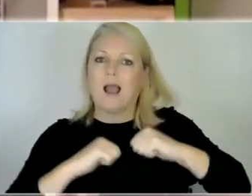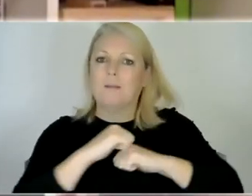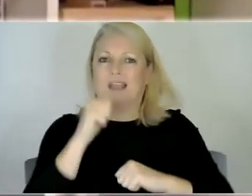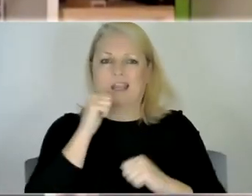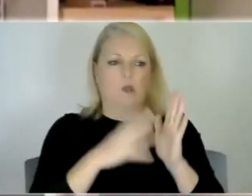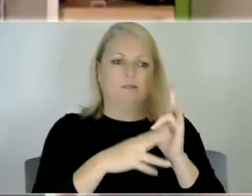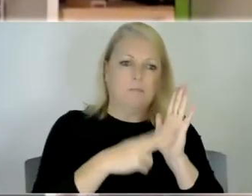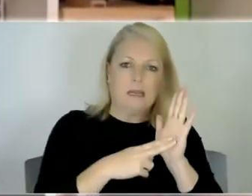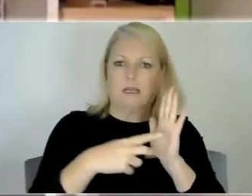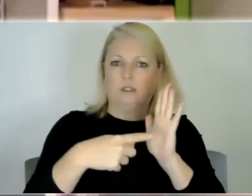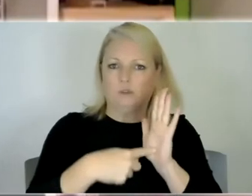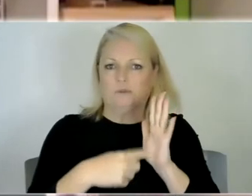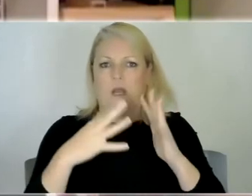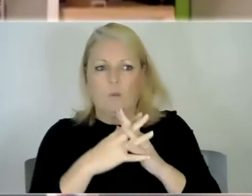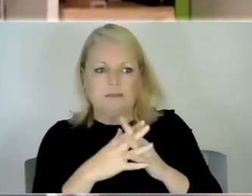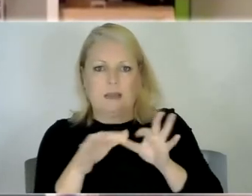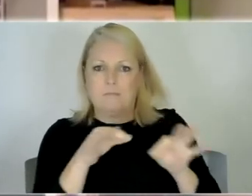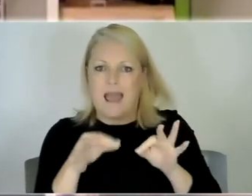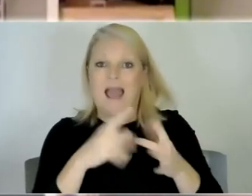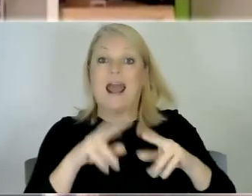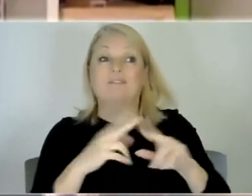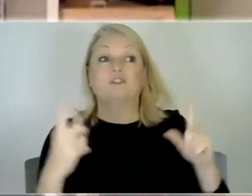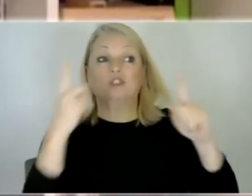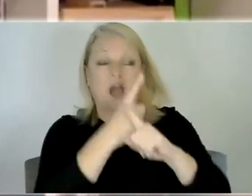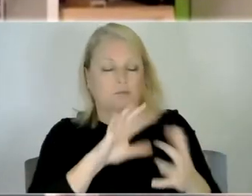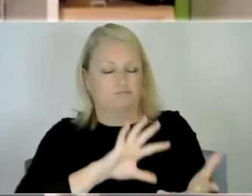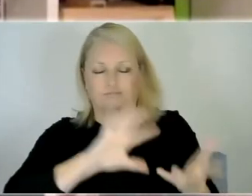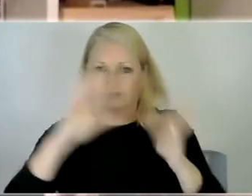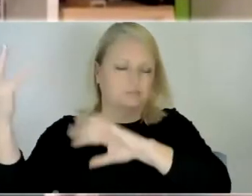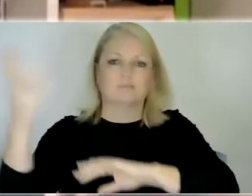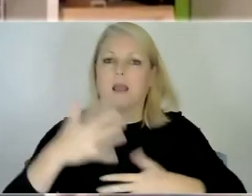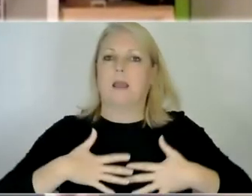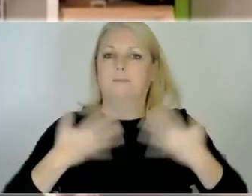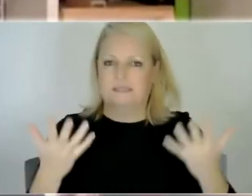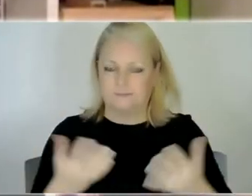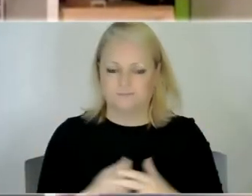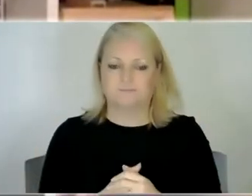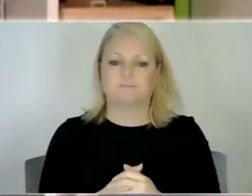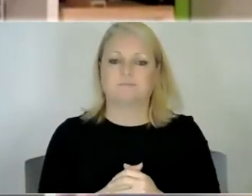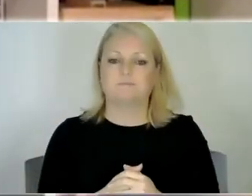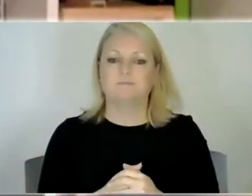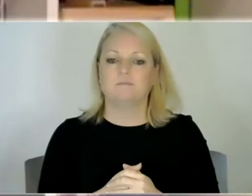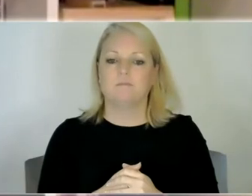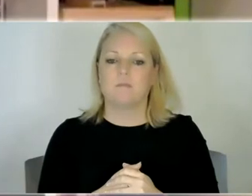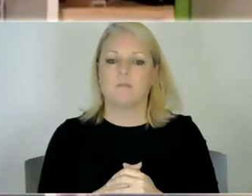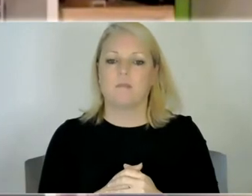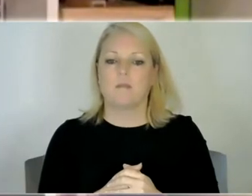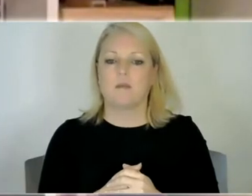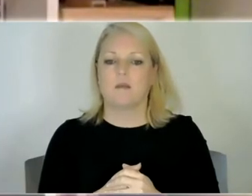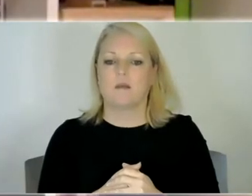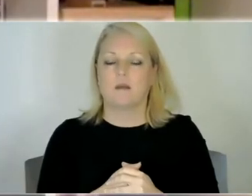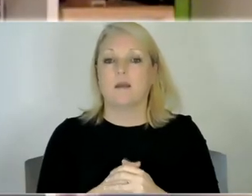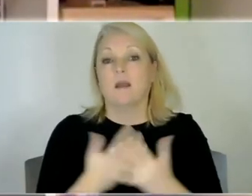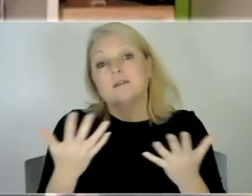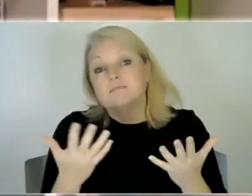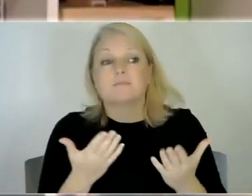this and if that changes it can really throw him and upset him um so yeah it's it's a it's a